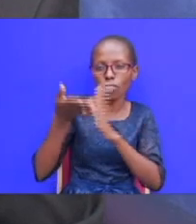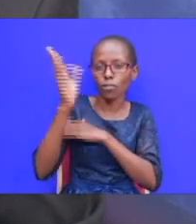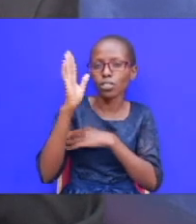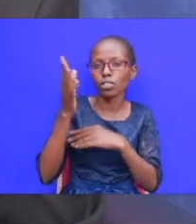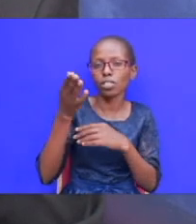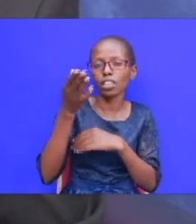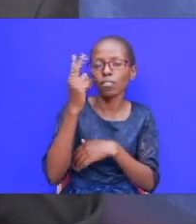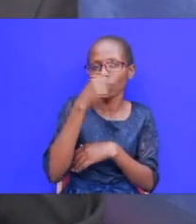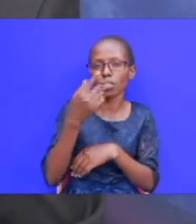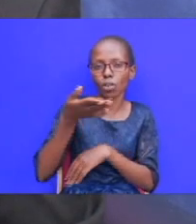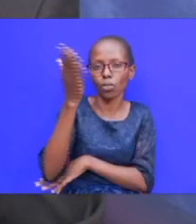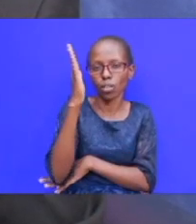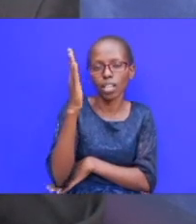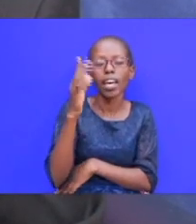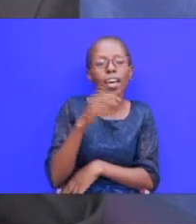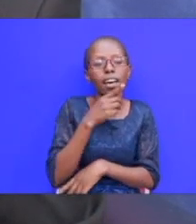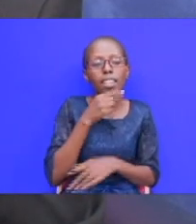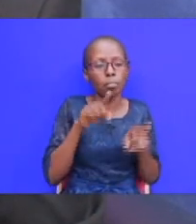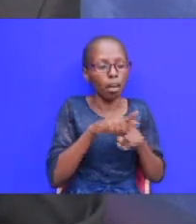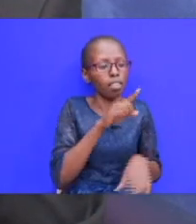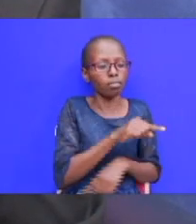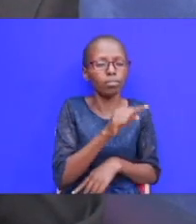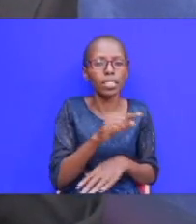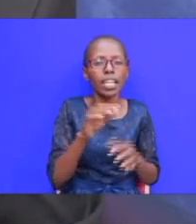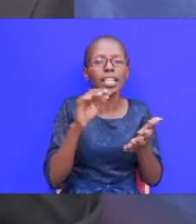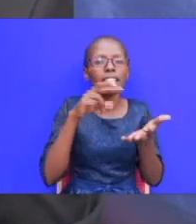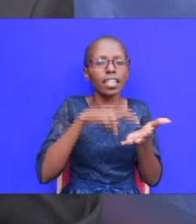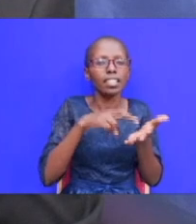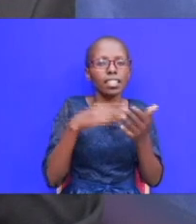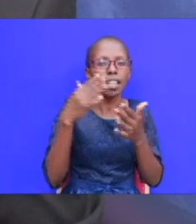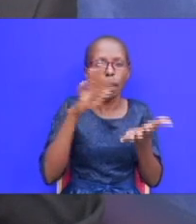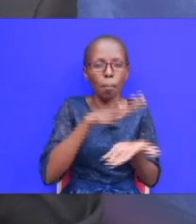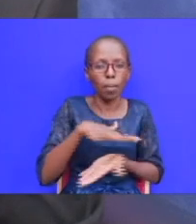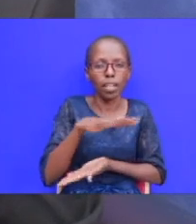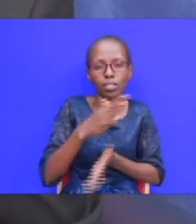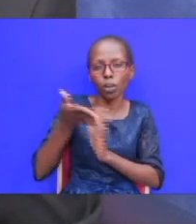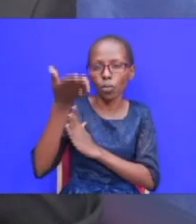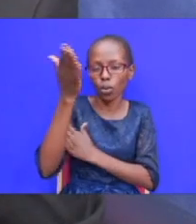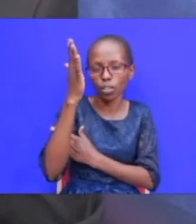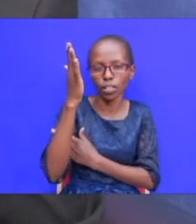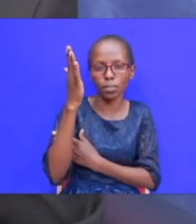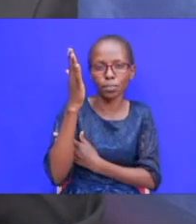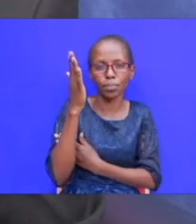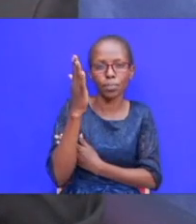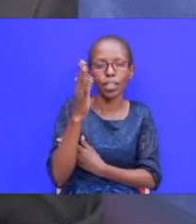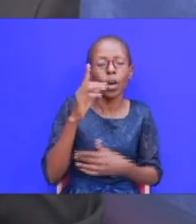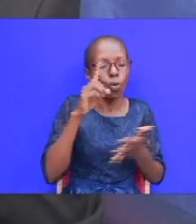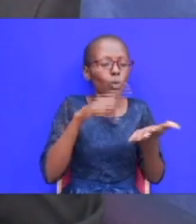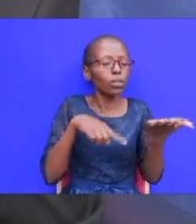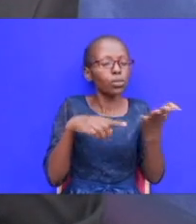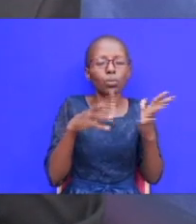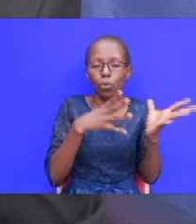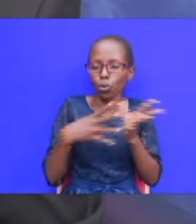esau starts in the place of god when we wrong god and we go back to him he takes the initiative whatever we